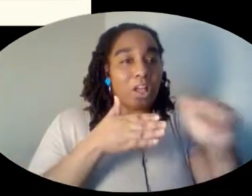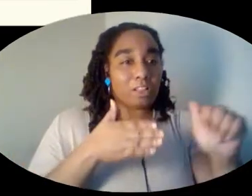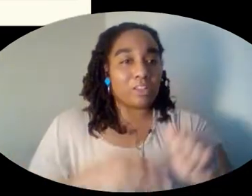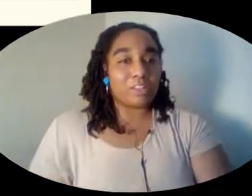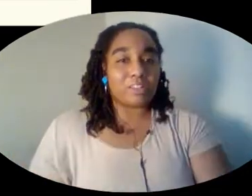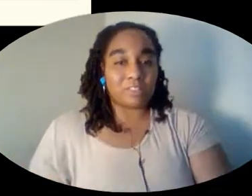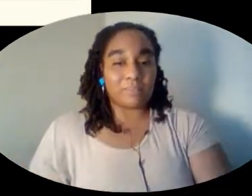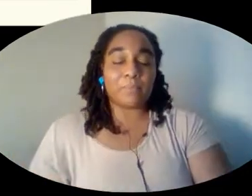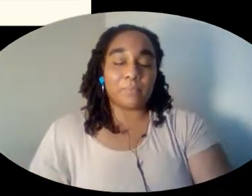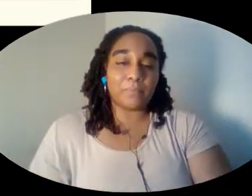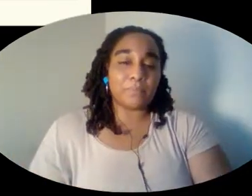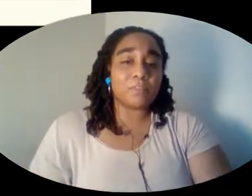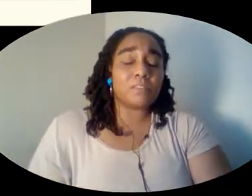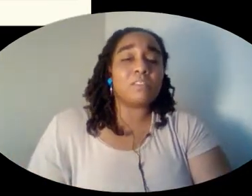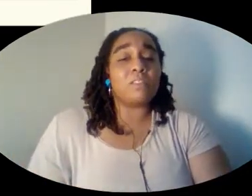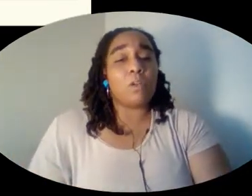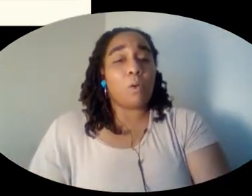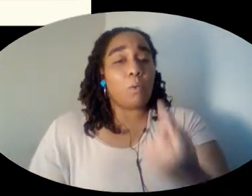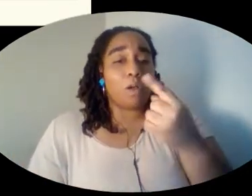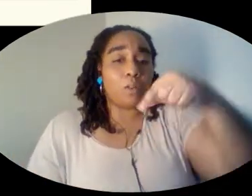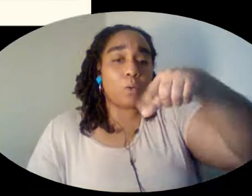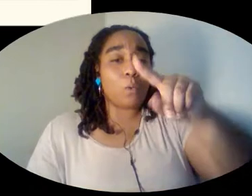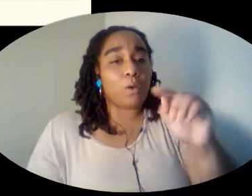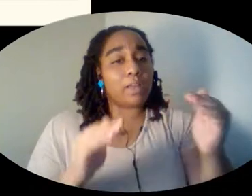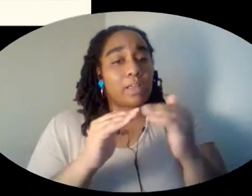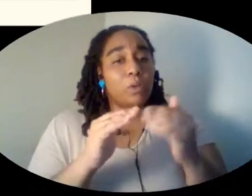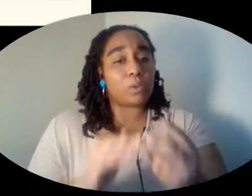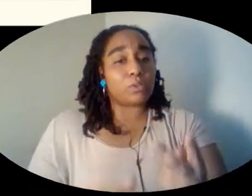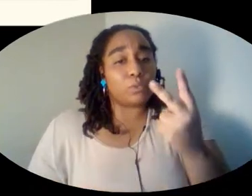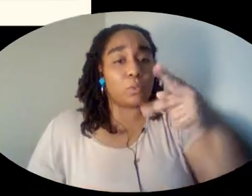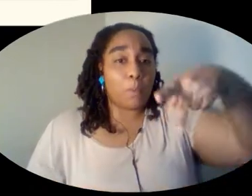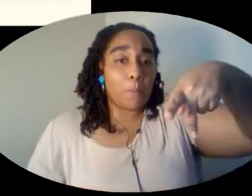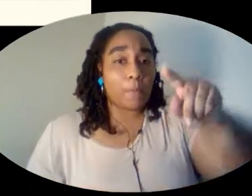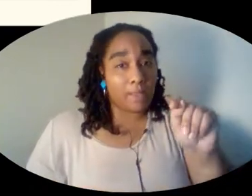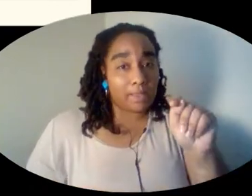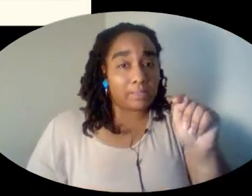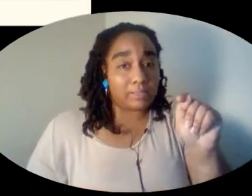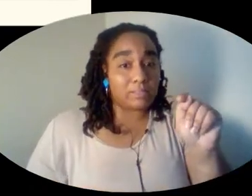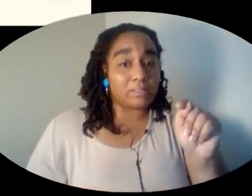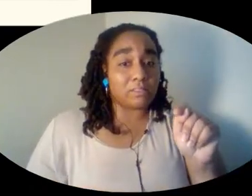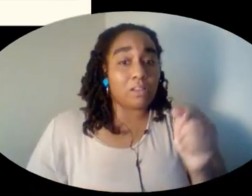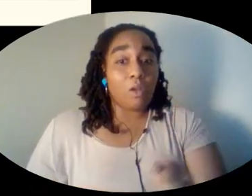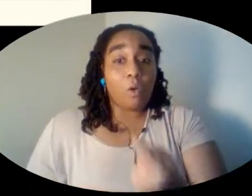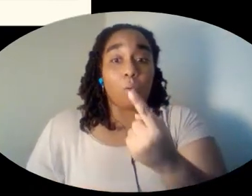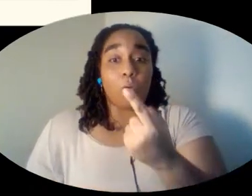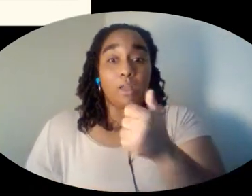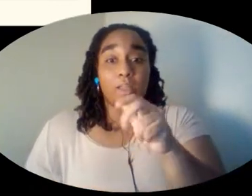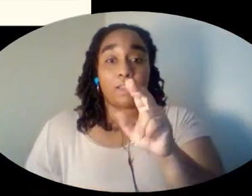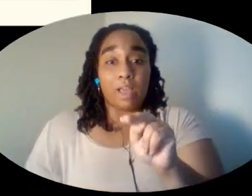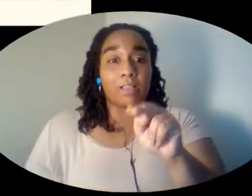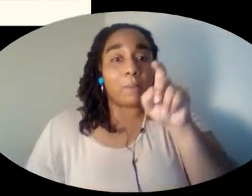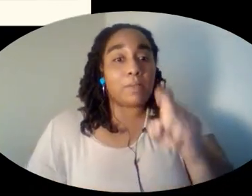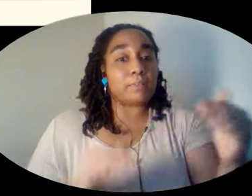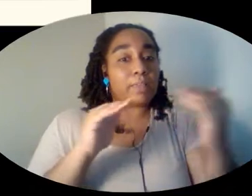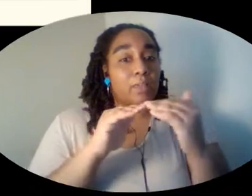Hmm. Since one quart is equal to two pints, one gallon must be equal